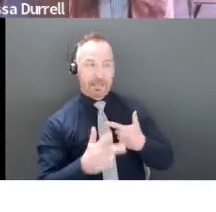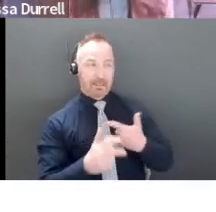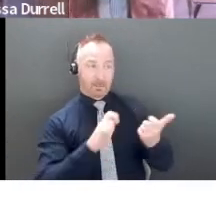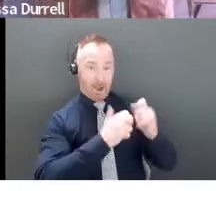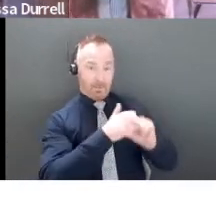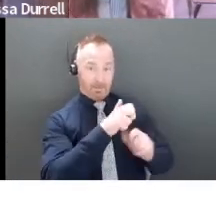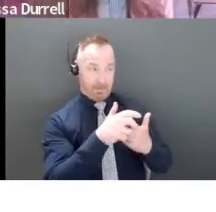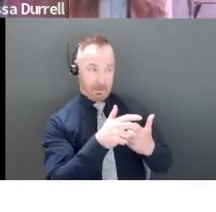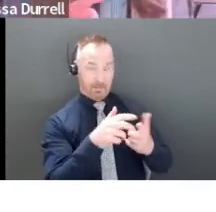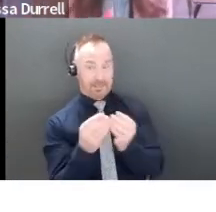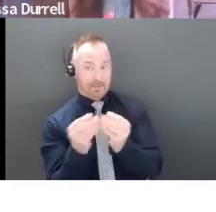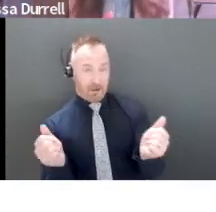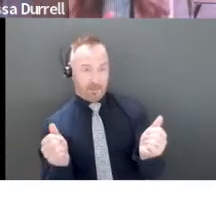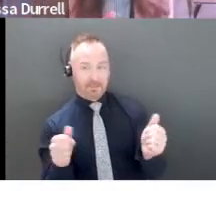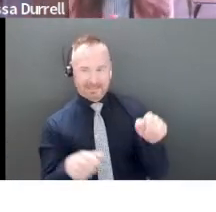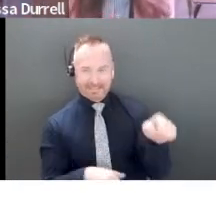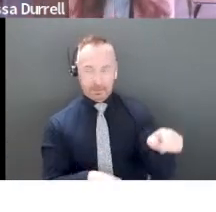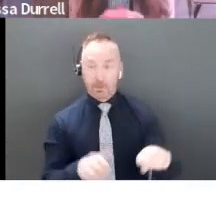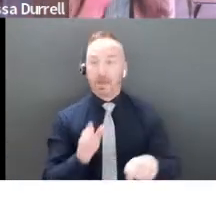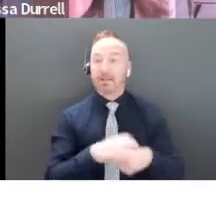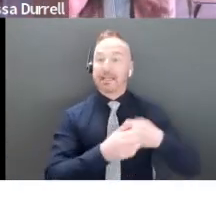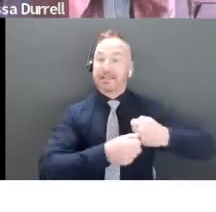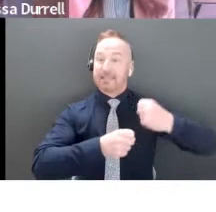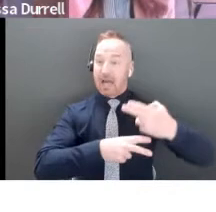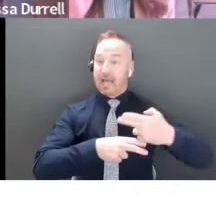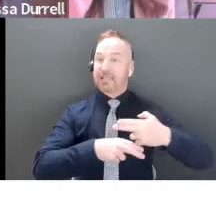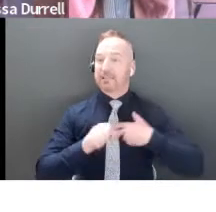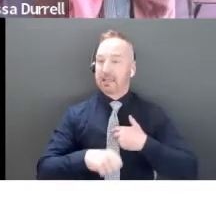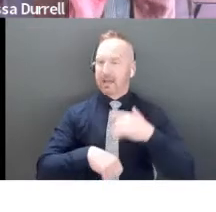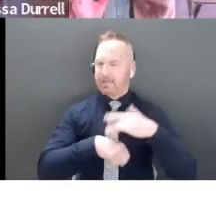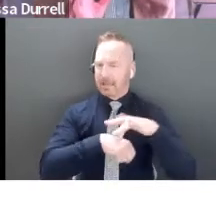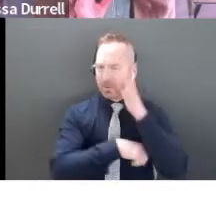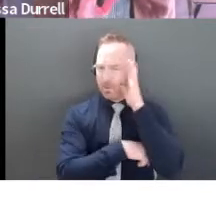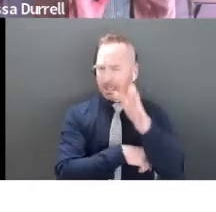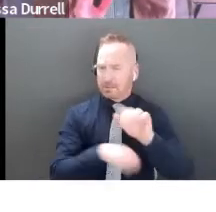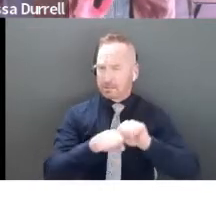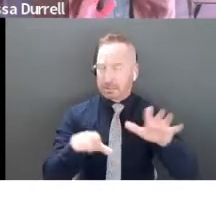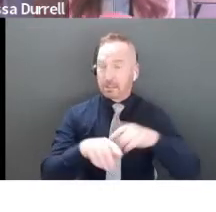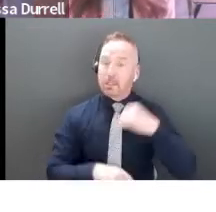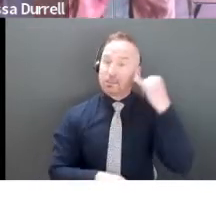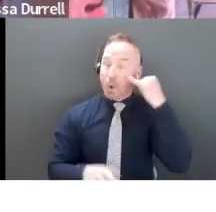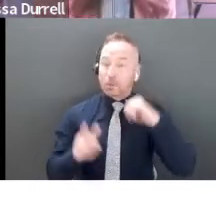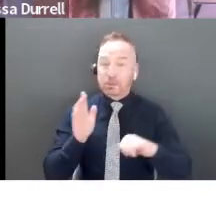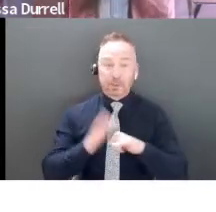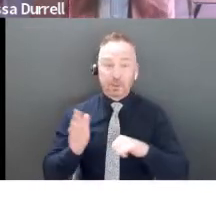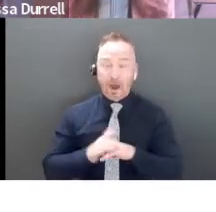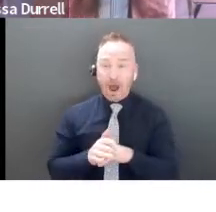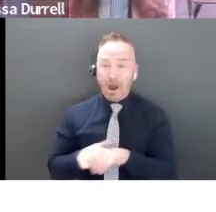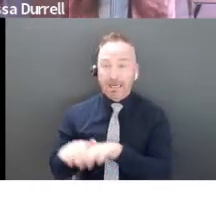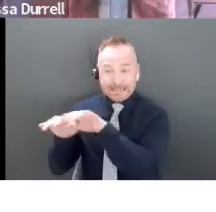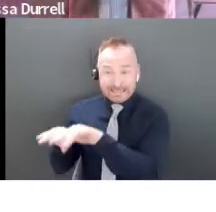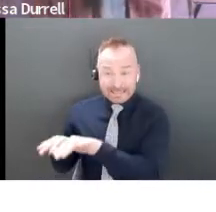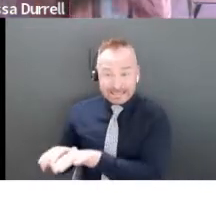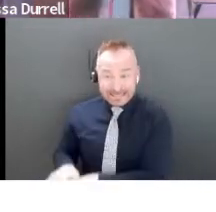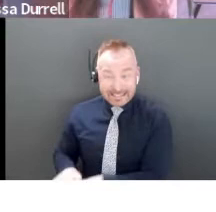to jump into this a little bit further. These slides will be available. So if you're, if you're super concerned about writing all this down, it's